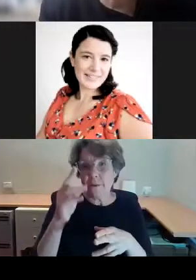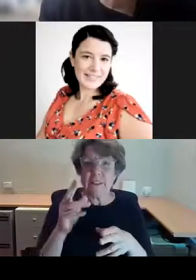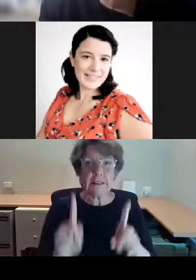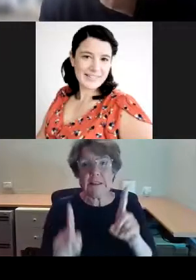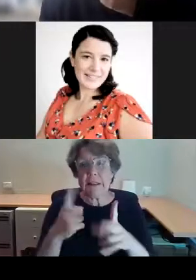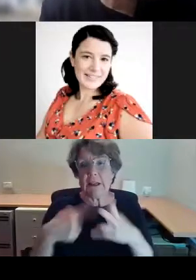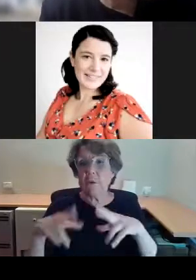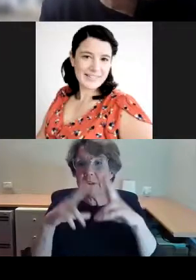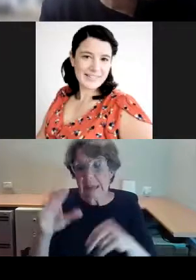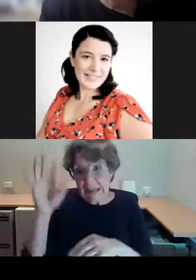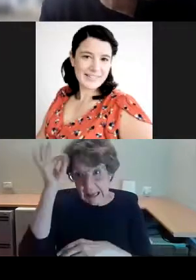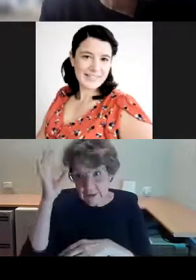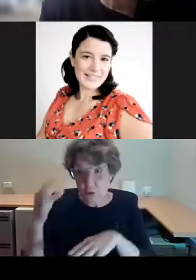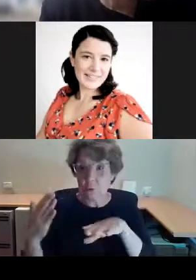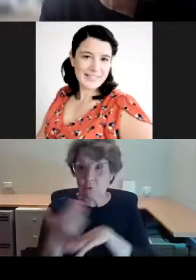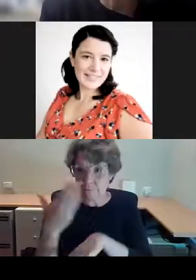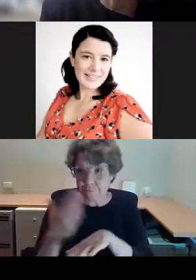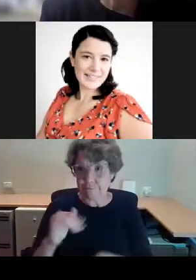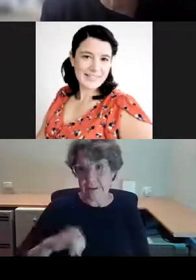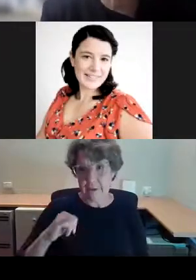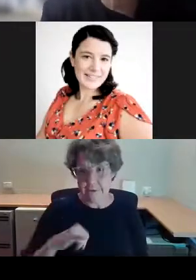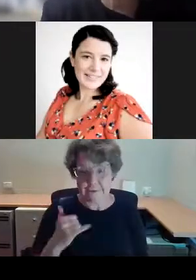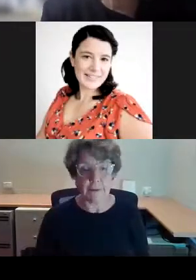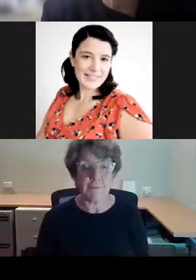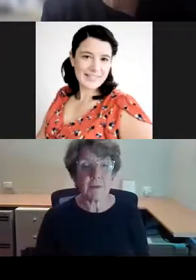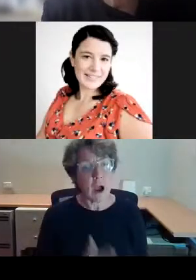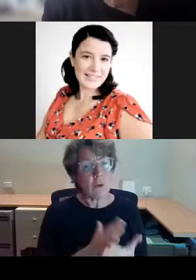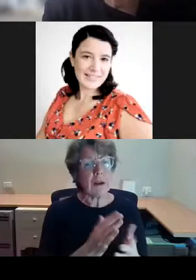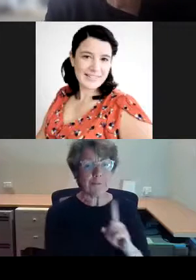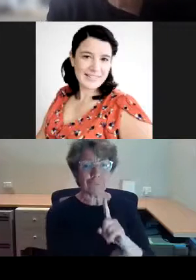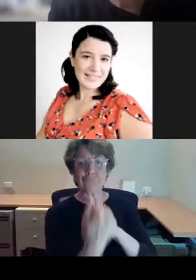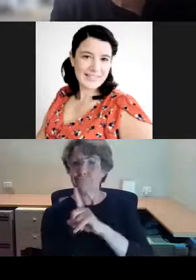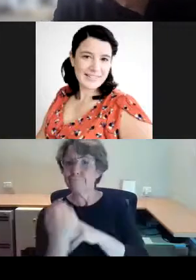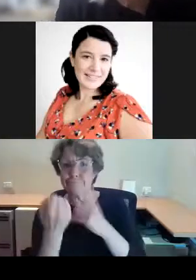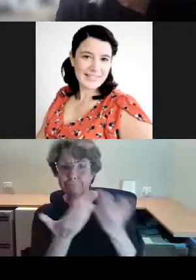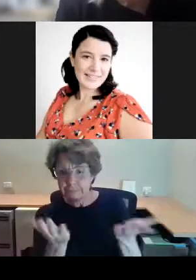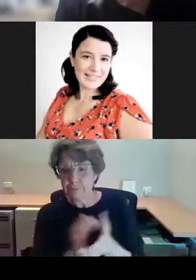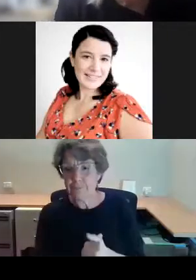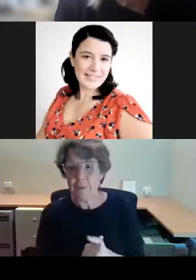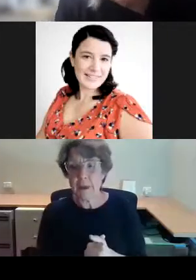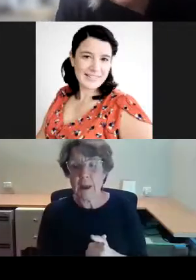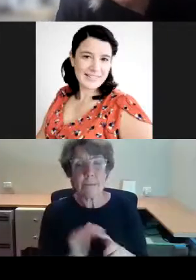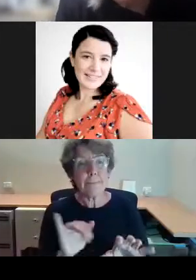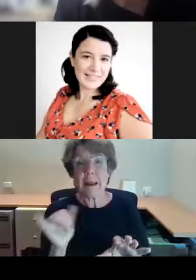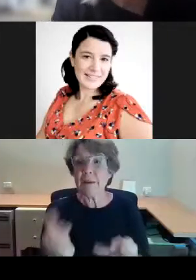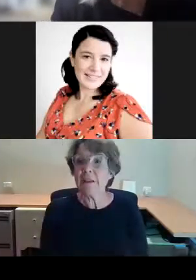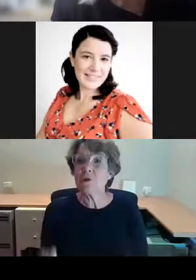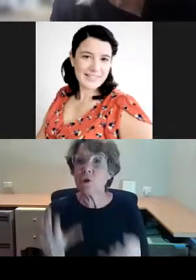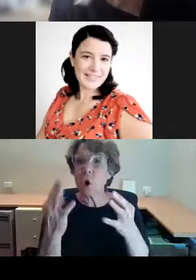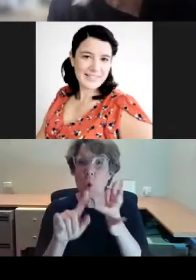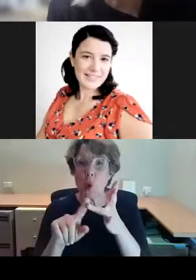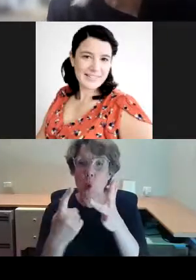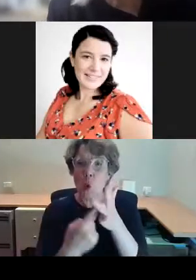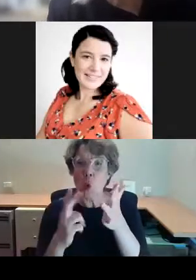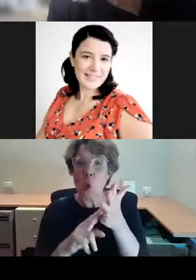I was struck when I looked at these, that perhaps there is no ornament, perhaps in the brutal